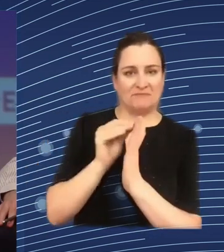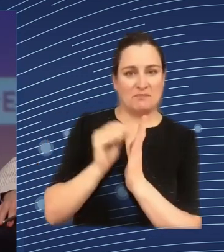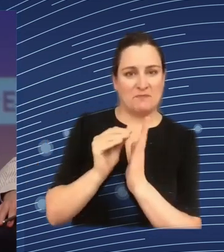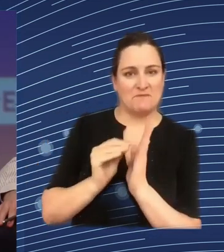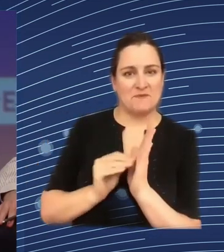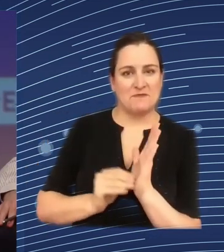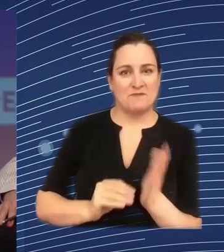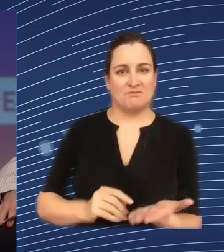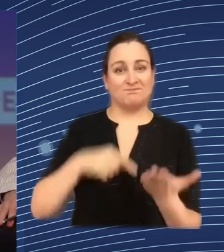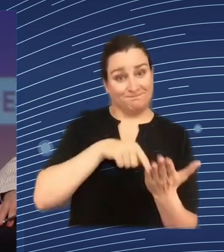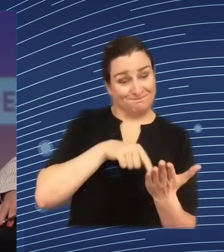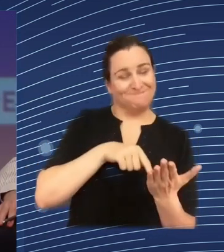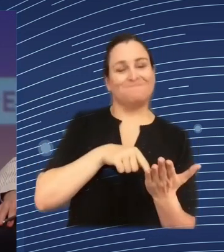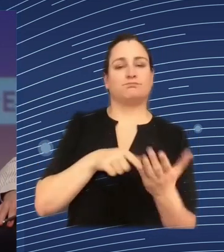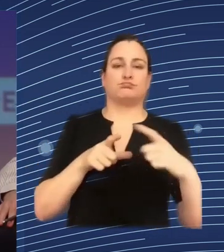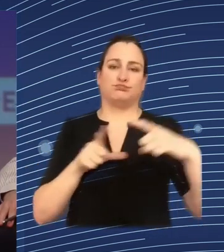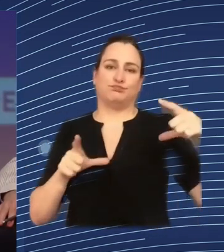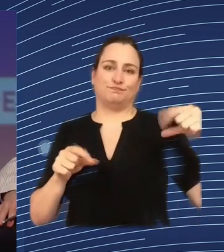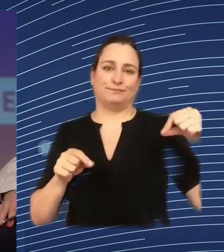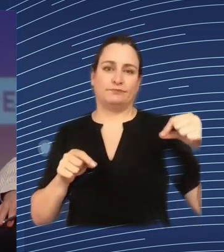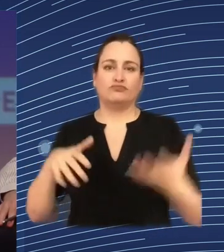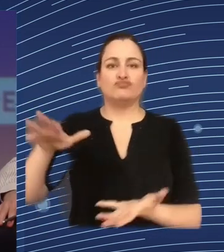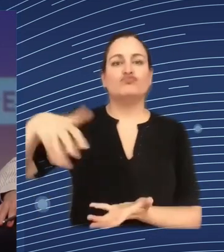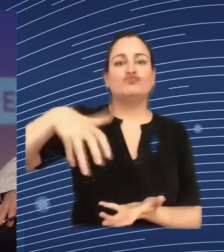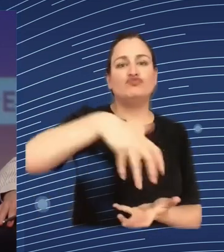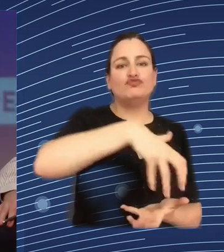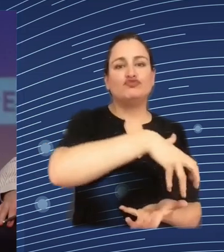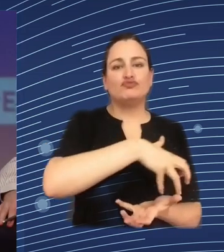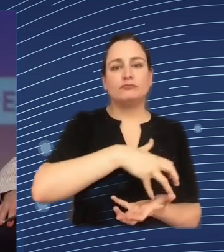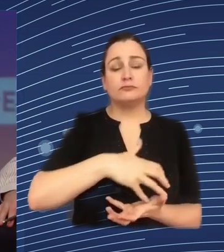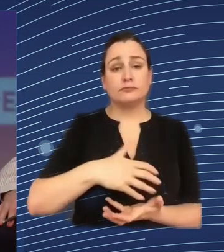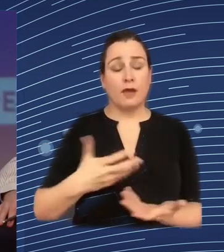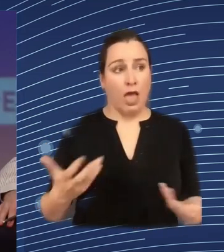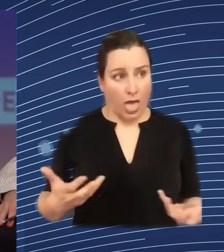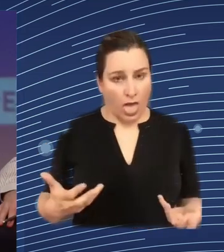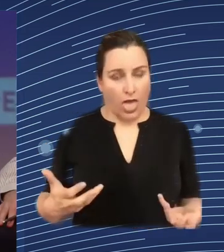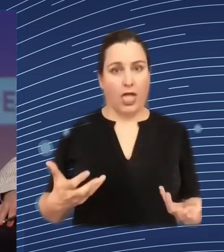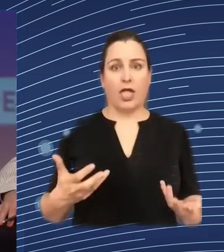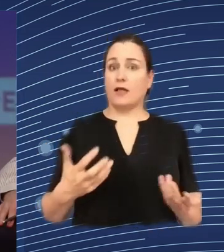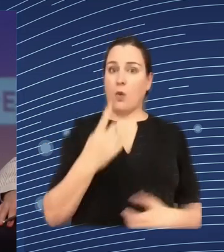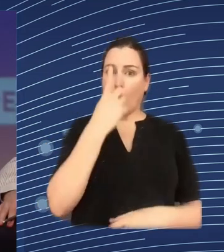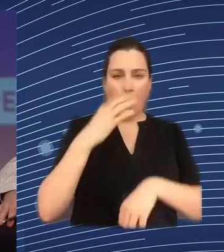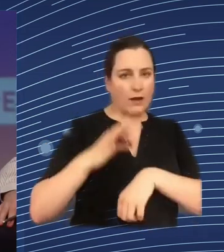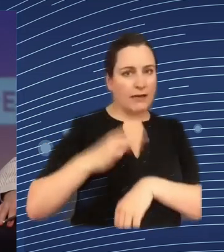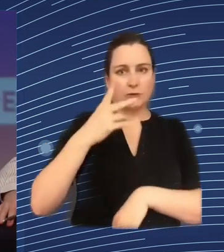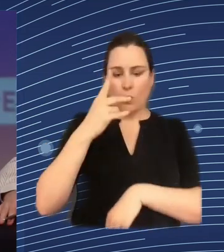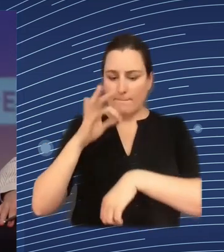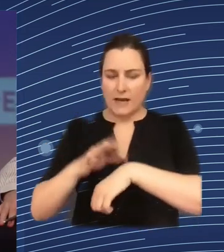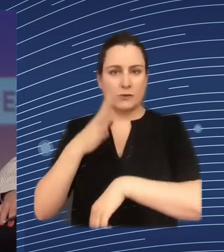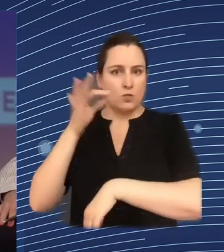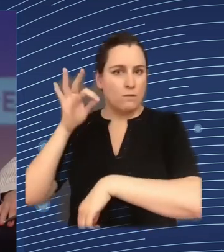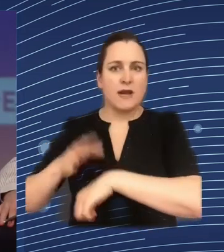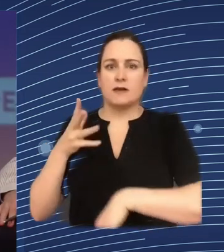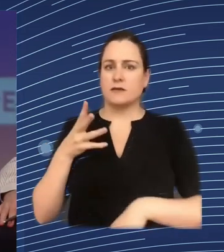center in summary this is current and minute by minute quantity and quality